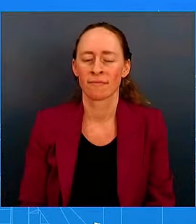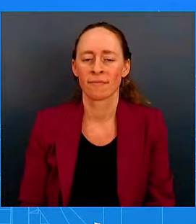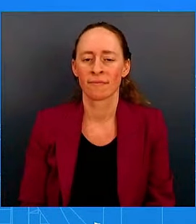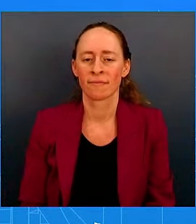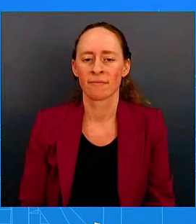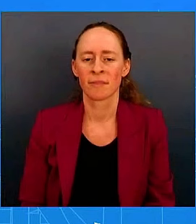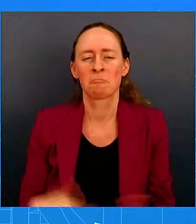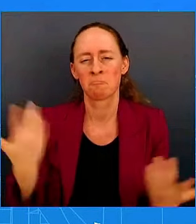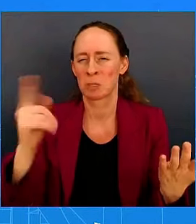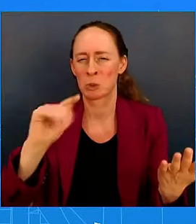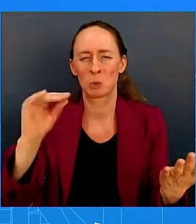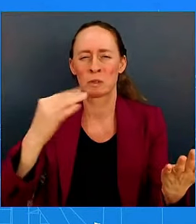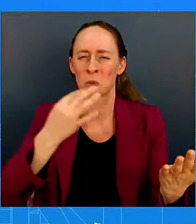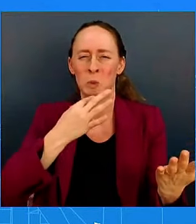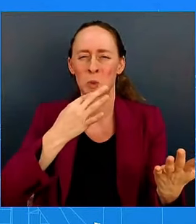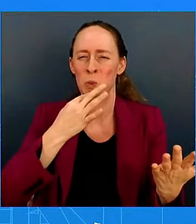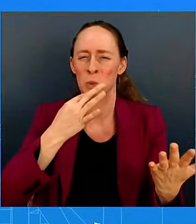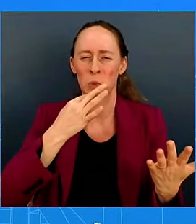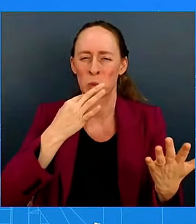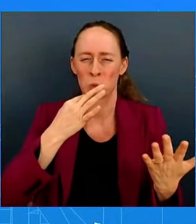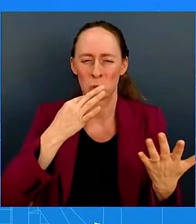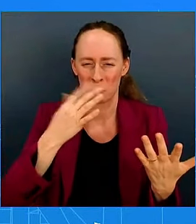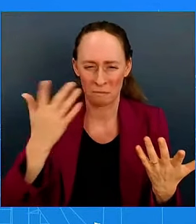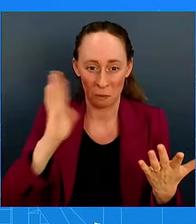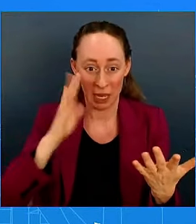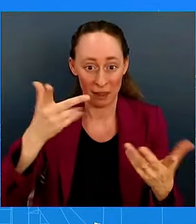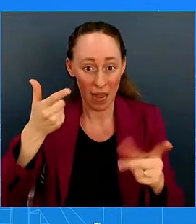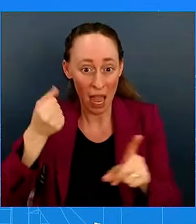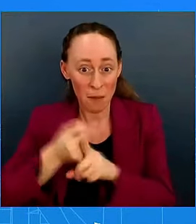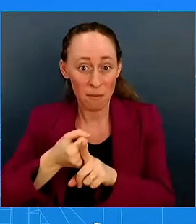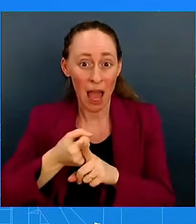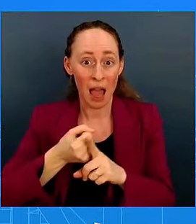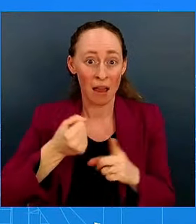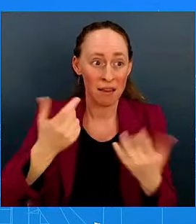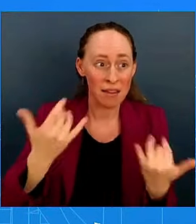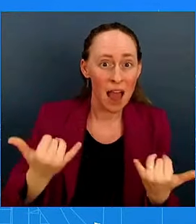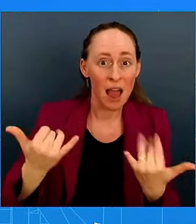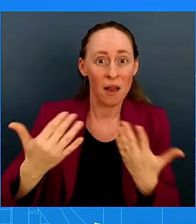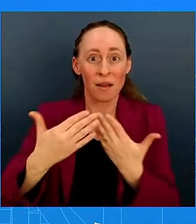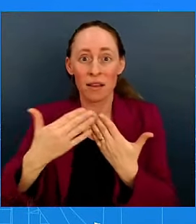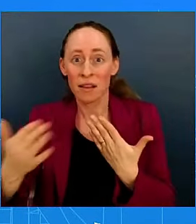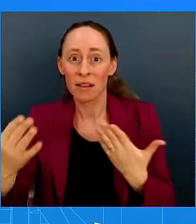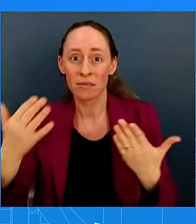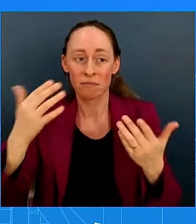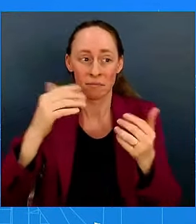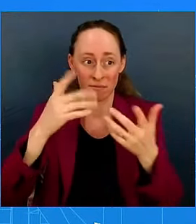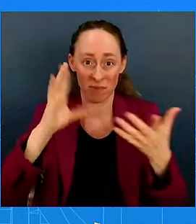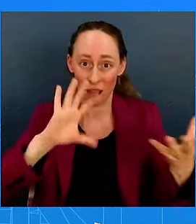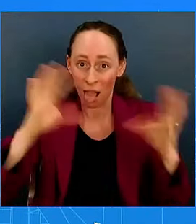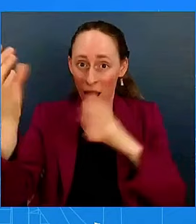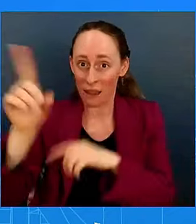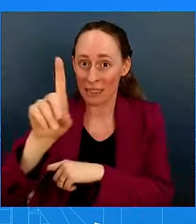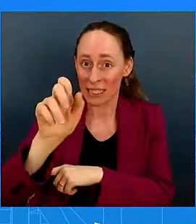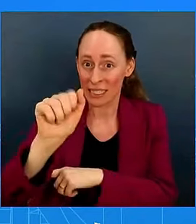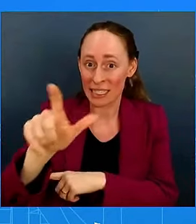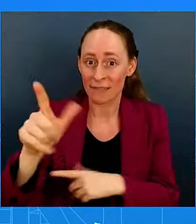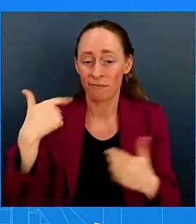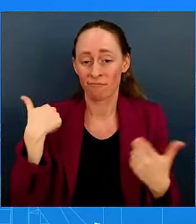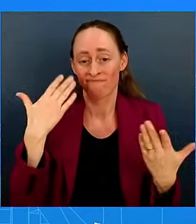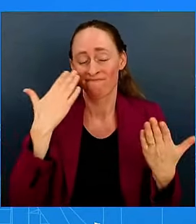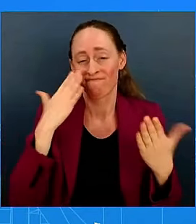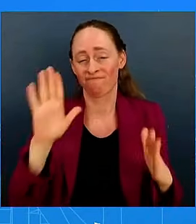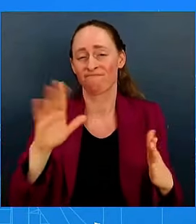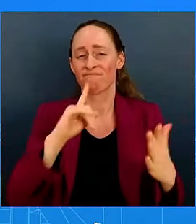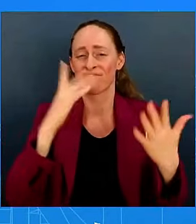of days is going to have any effect on where we are with the ceasefire deal. Sadly, we aren't any closer to that